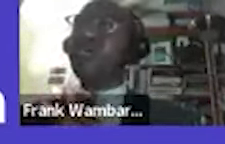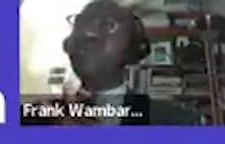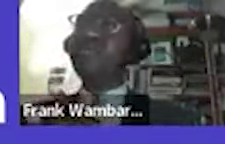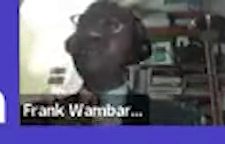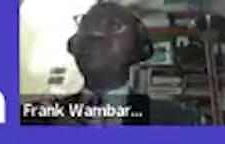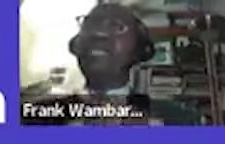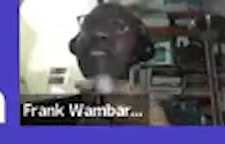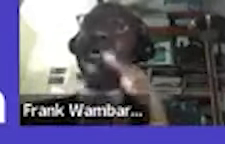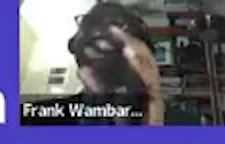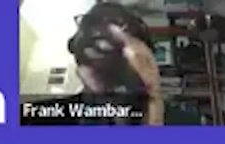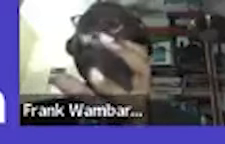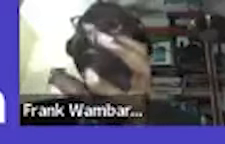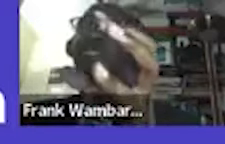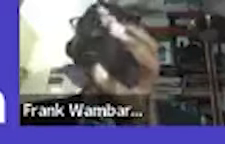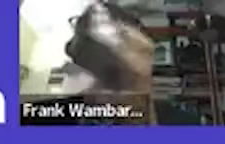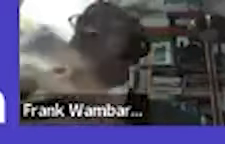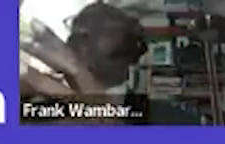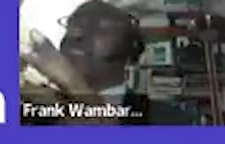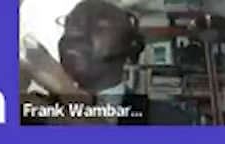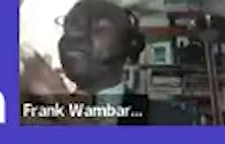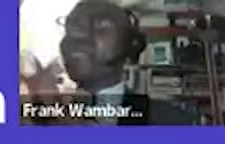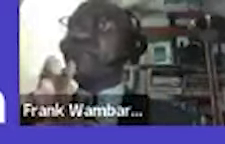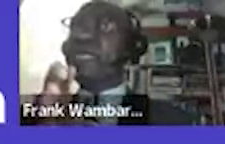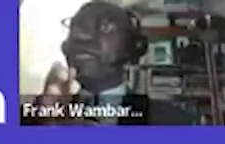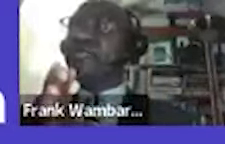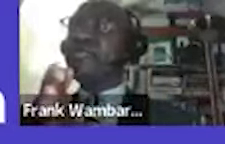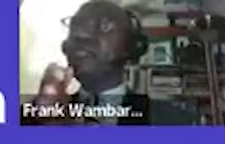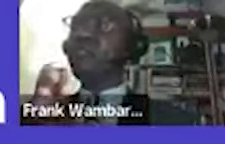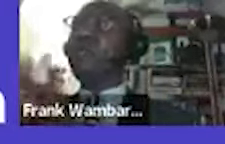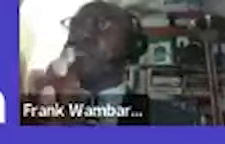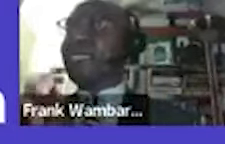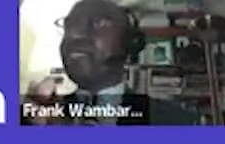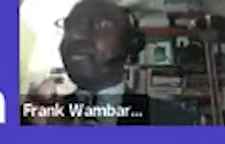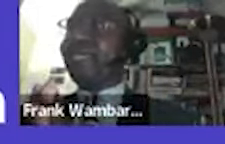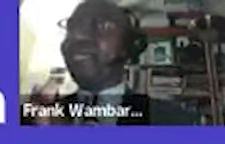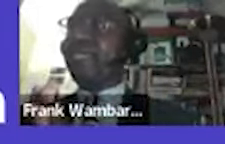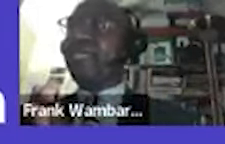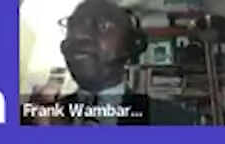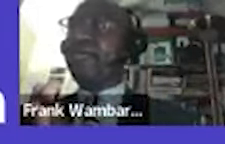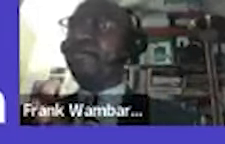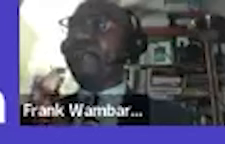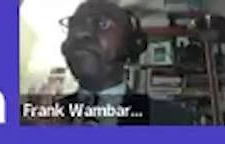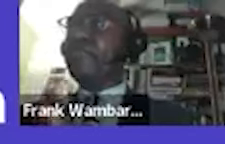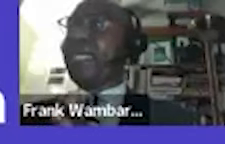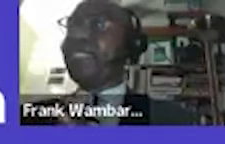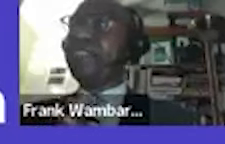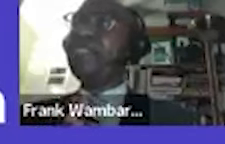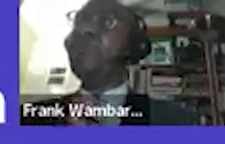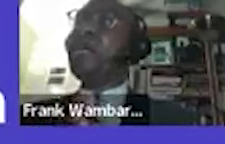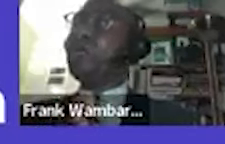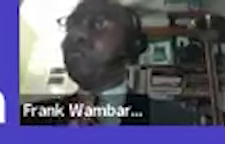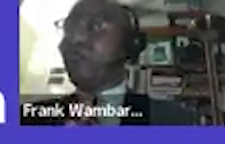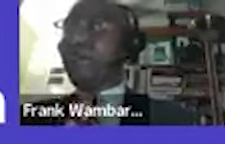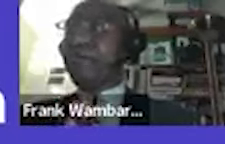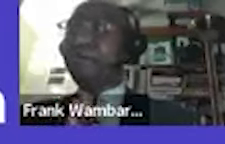of those jobs but they have not put the measures in place to protect the the the funerable kenyans